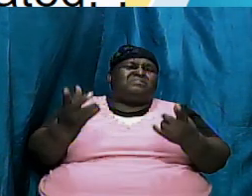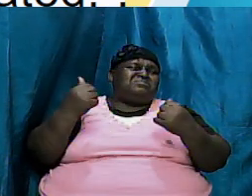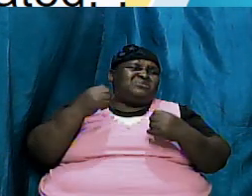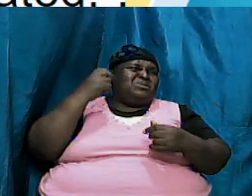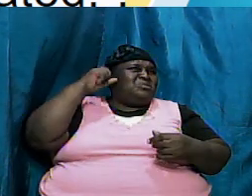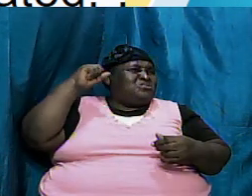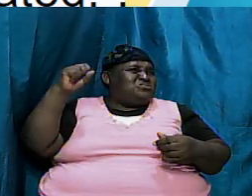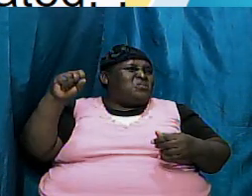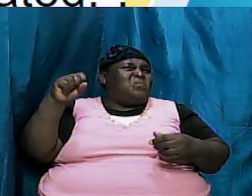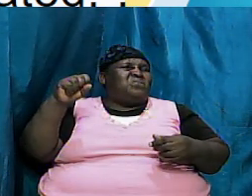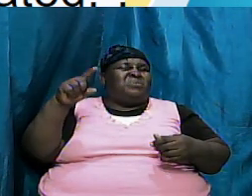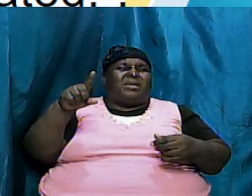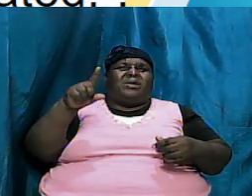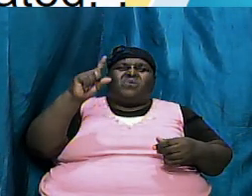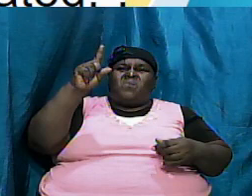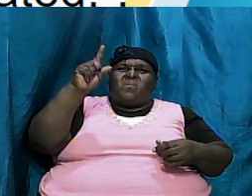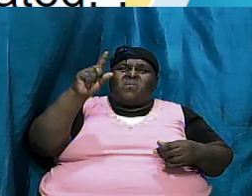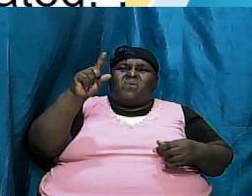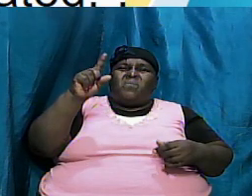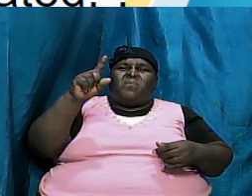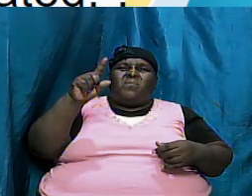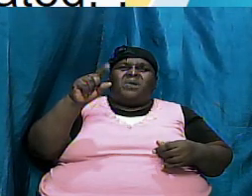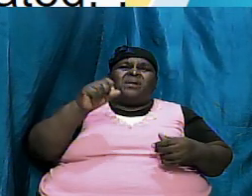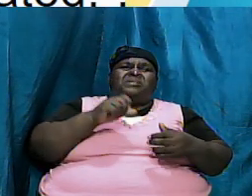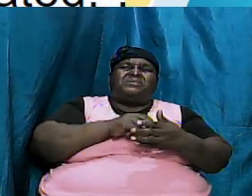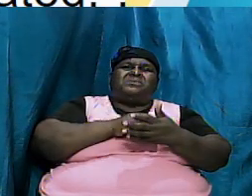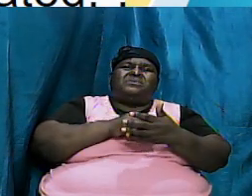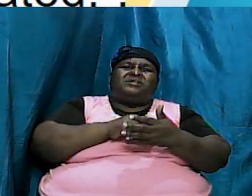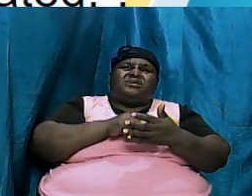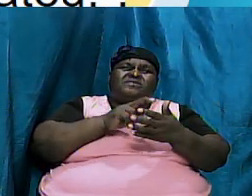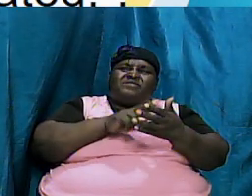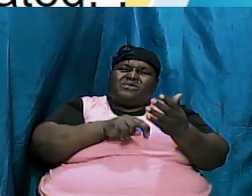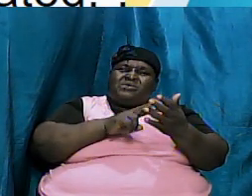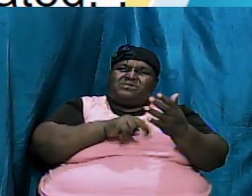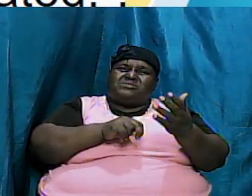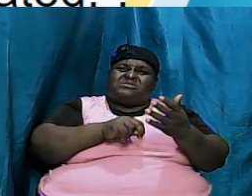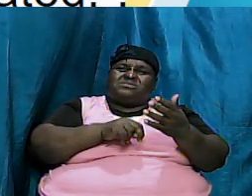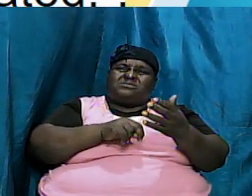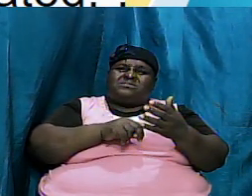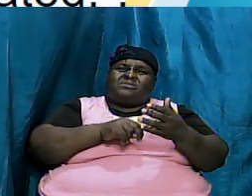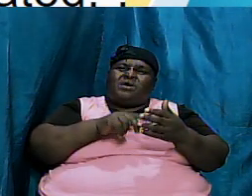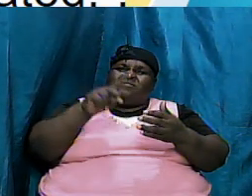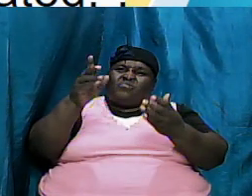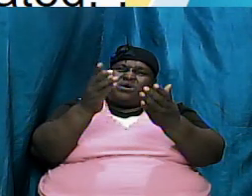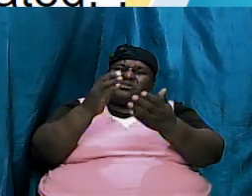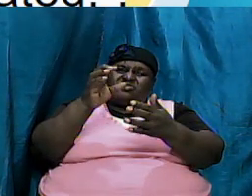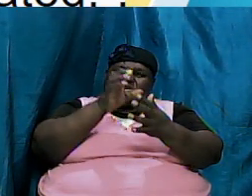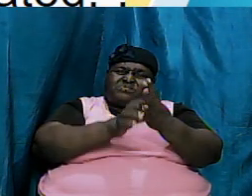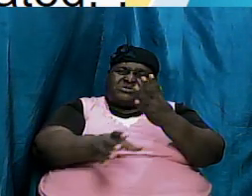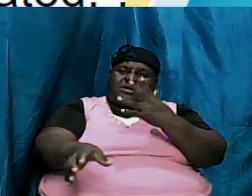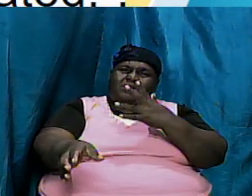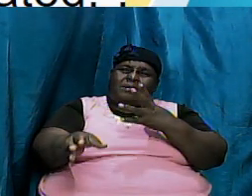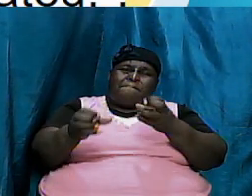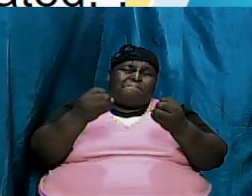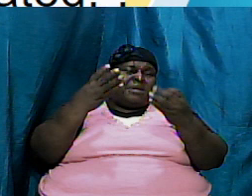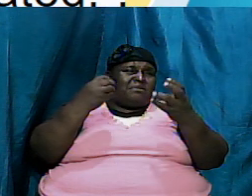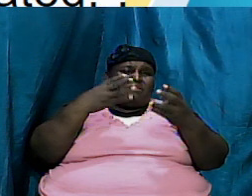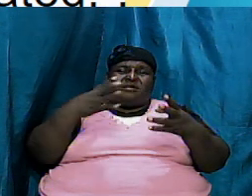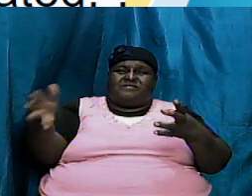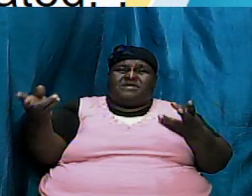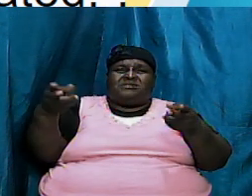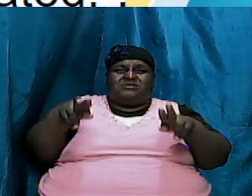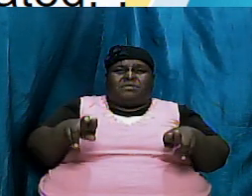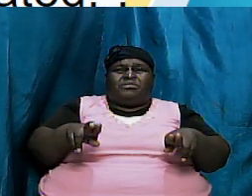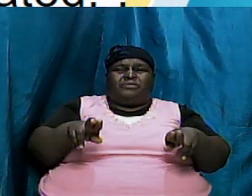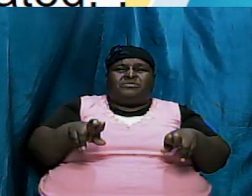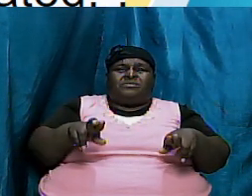one sorry one paragraph of one chapter and so we need to understand that a whole lot of things happen but just